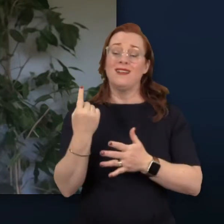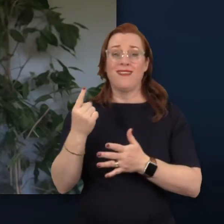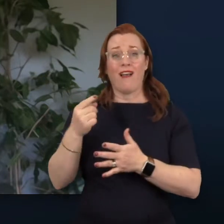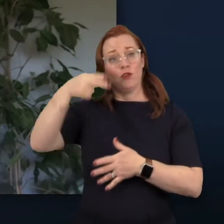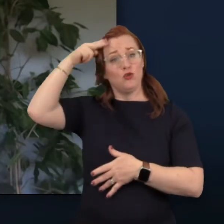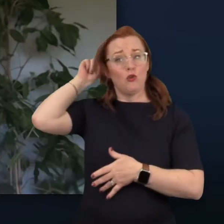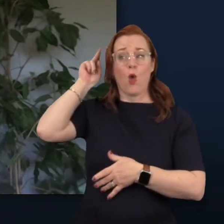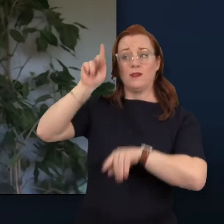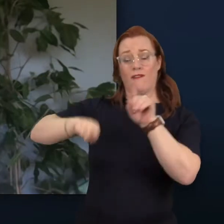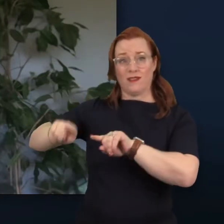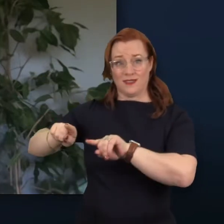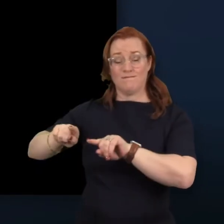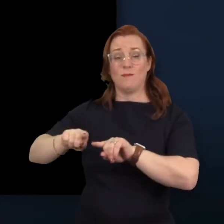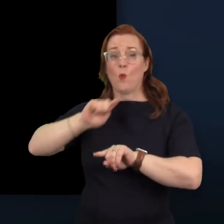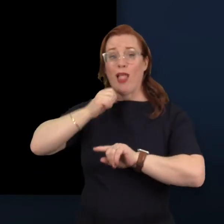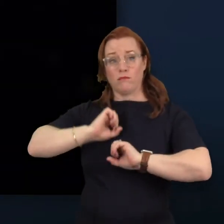Alizia.